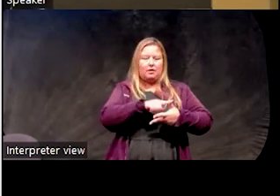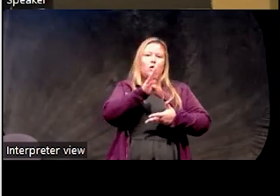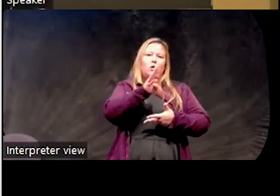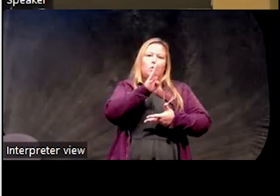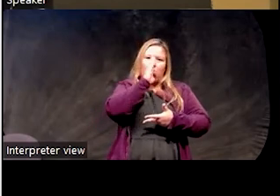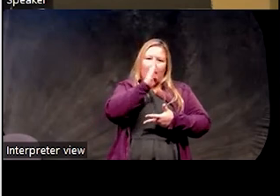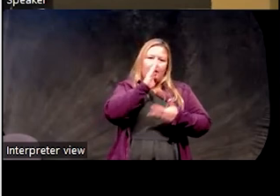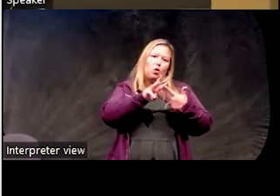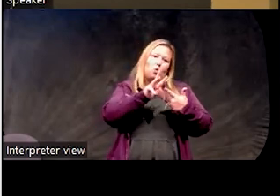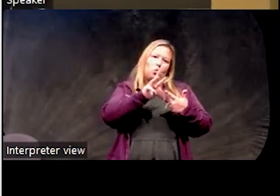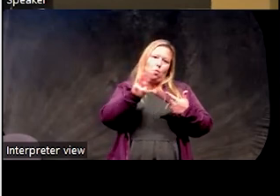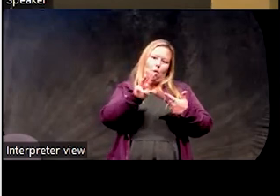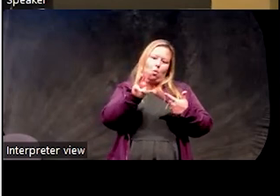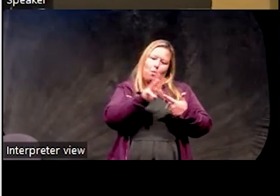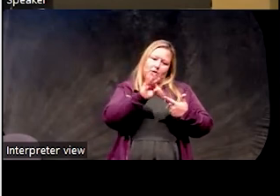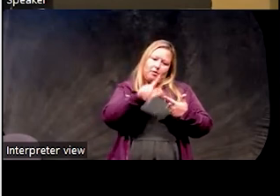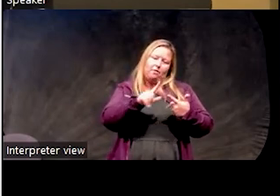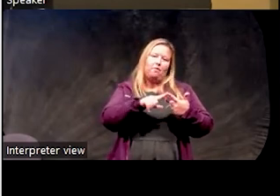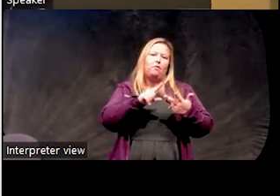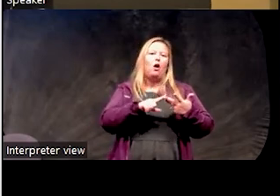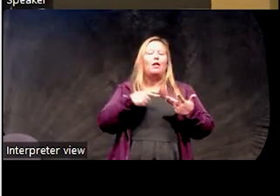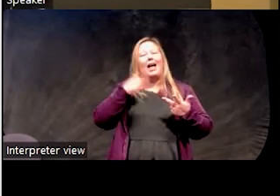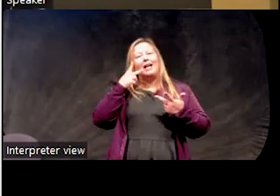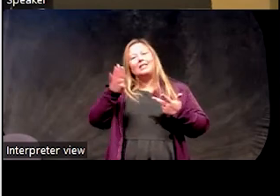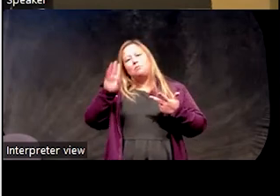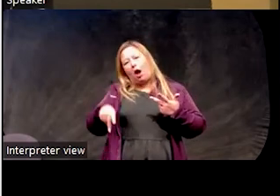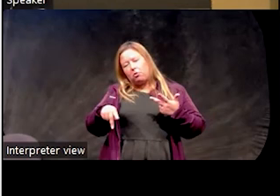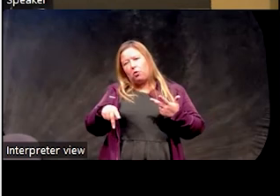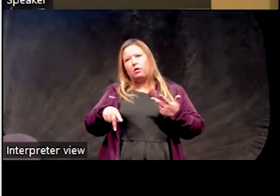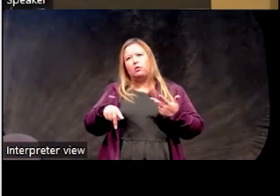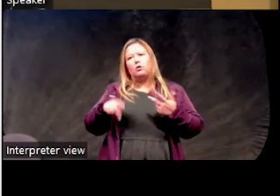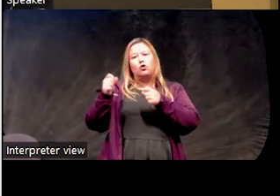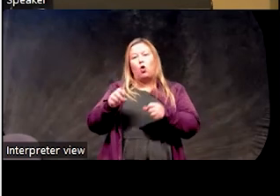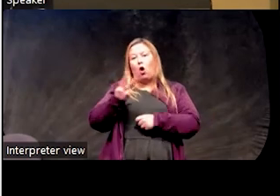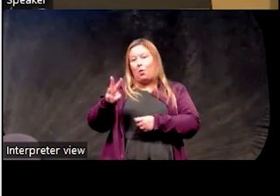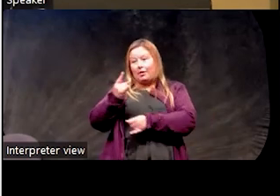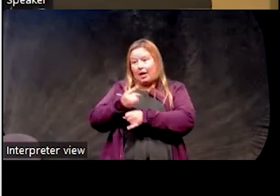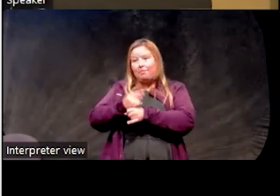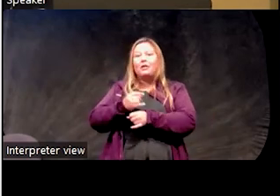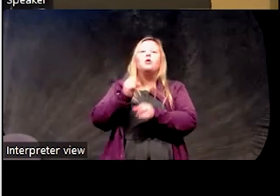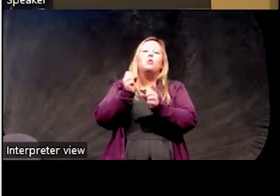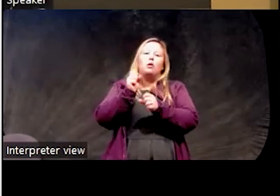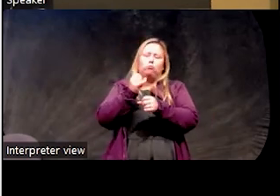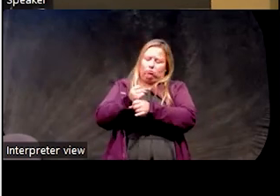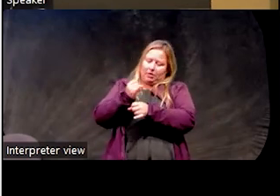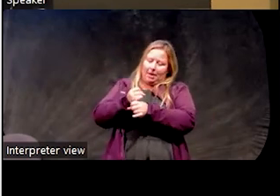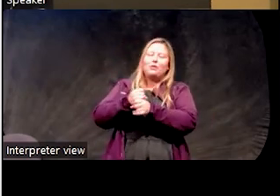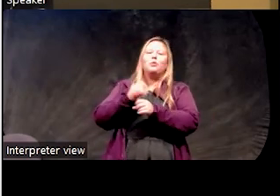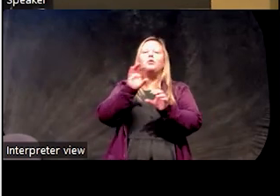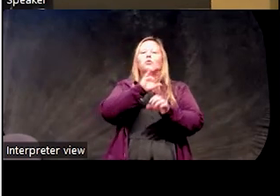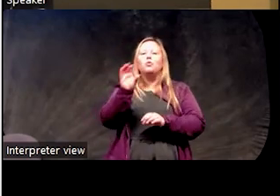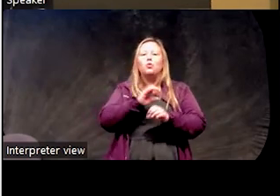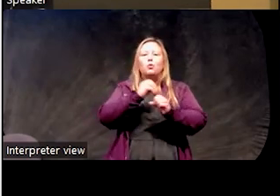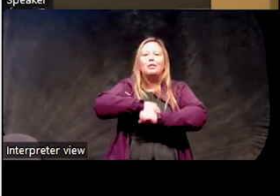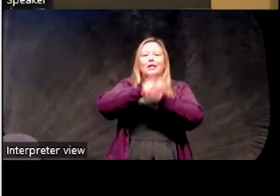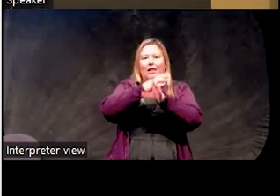at Westfall and South Quinton. I see patients in Brockport at the Strong West Campus, and we both do telemedicine visits as well. If you